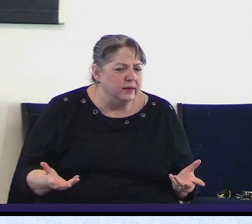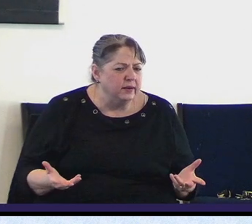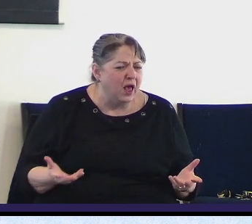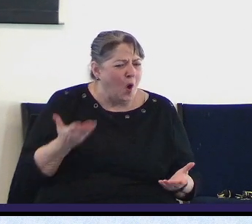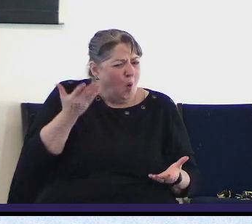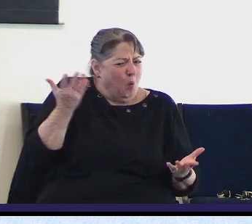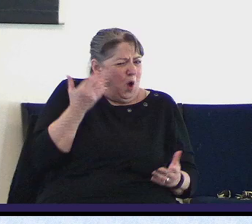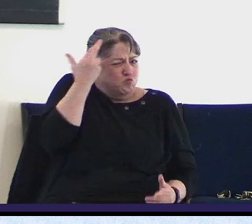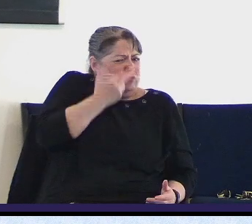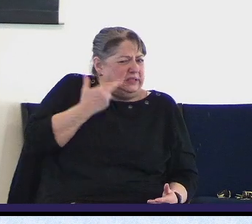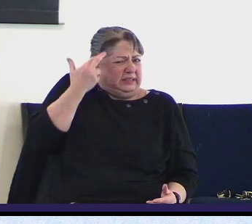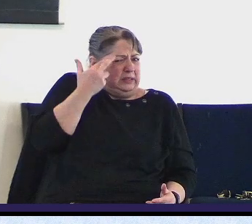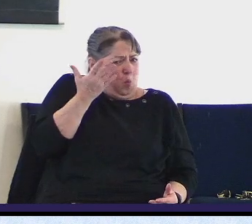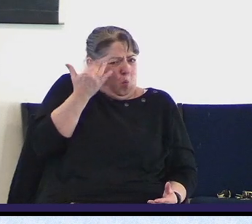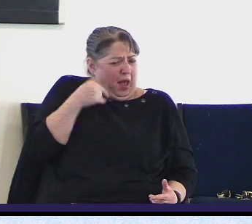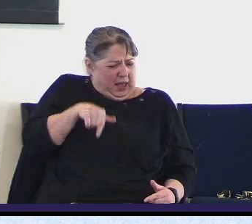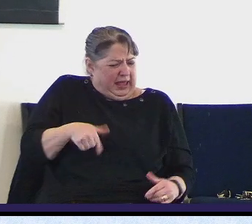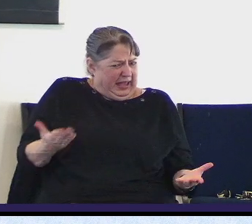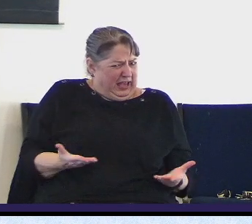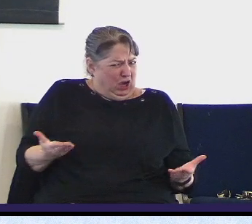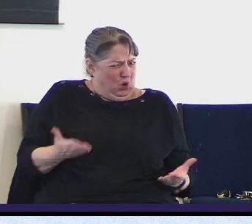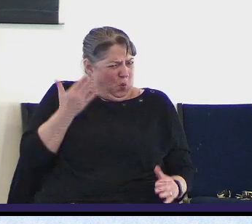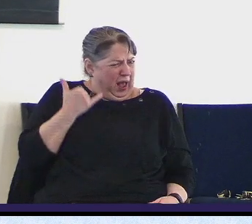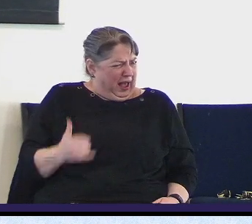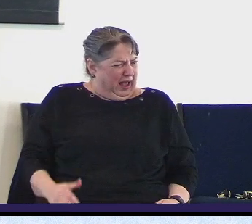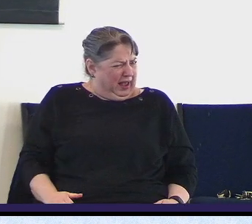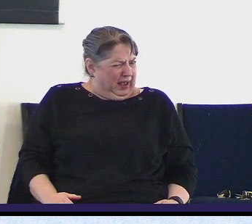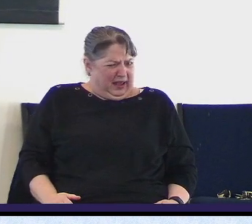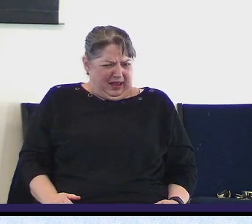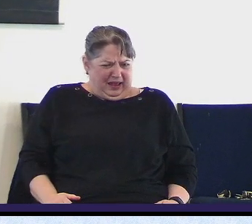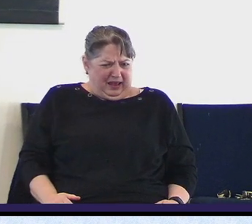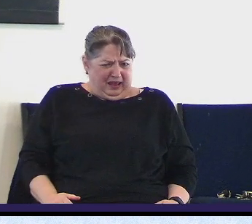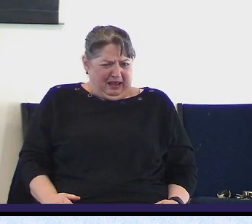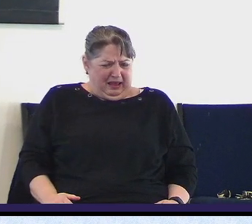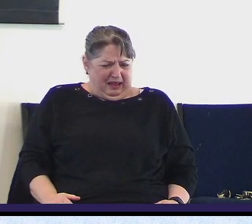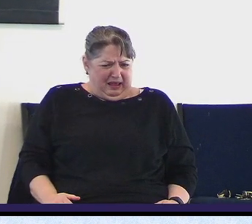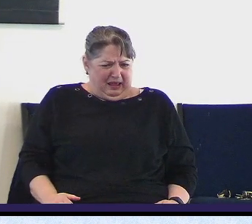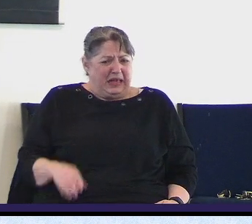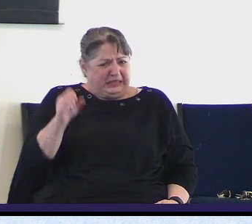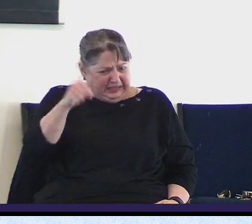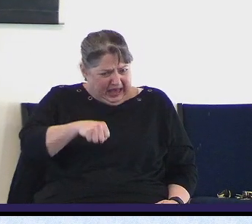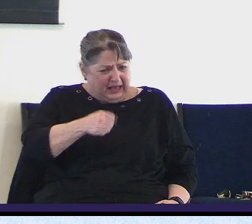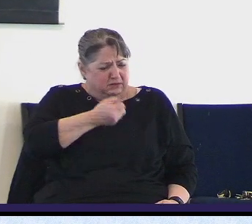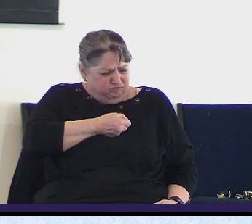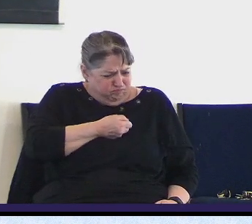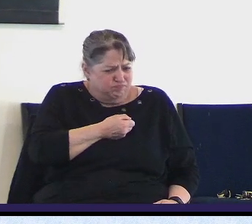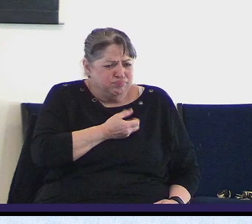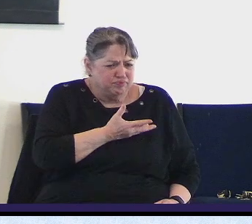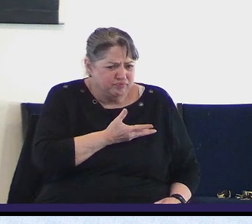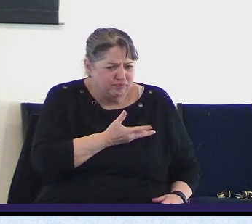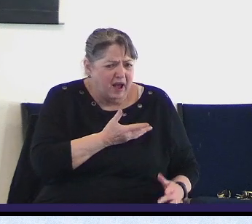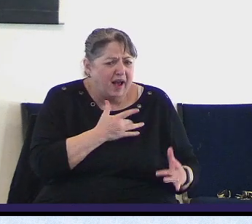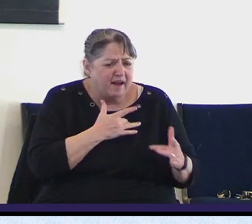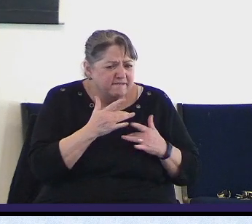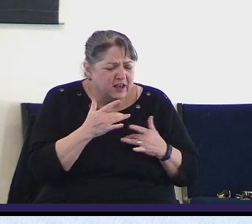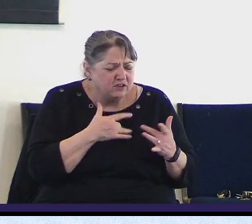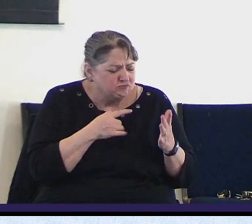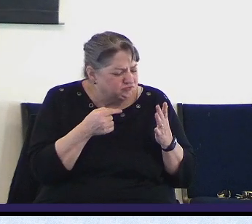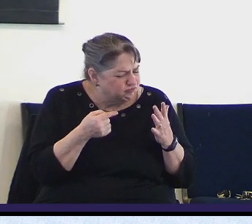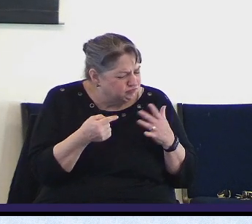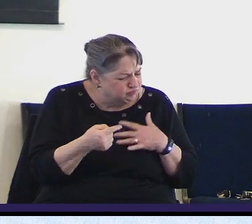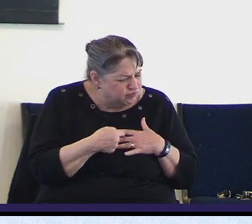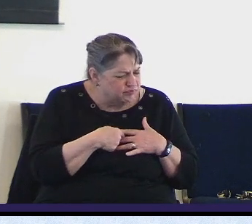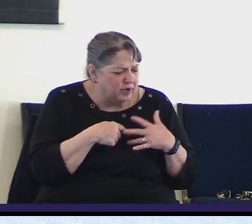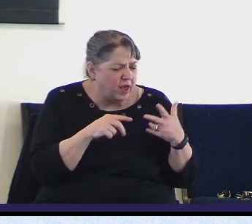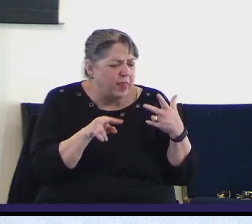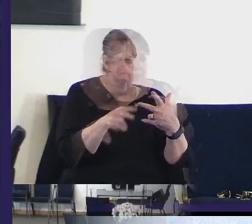it's okay to express your convictions but commit that to the Lord and then his consolation third